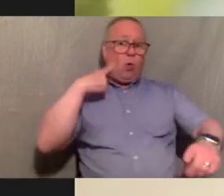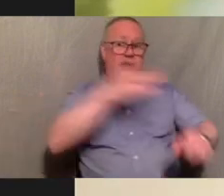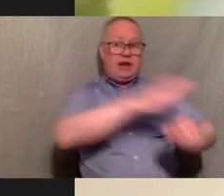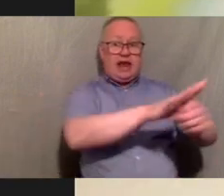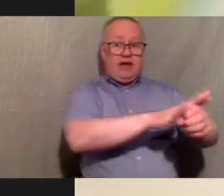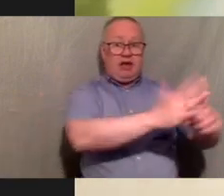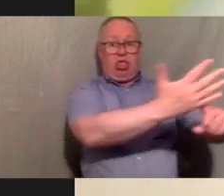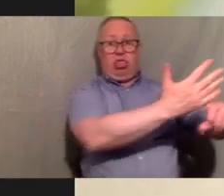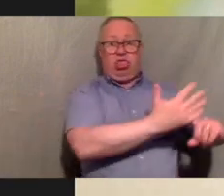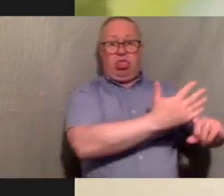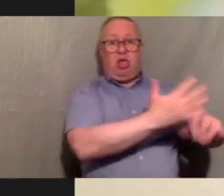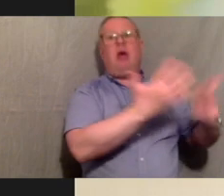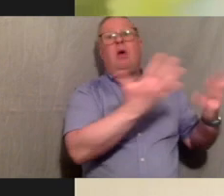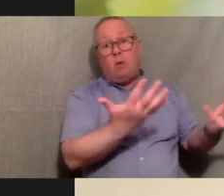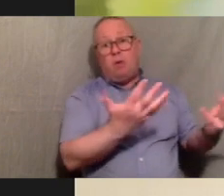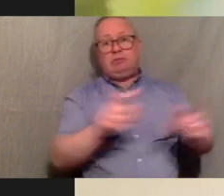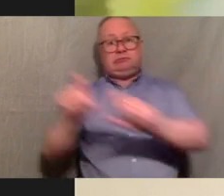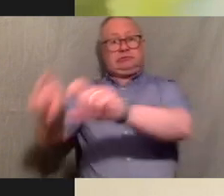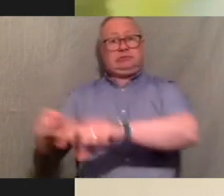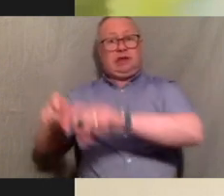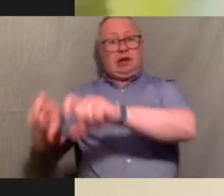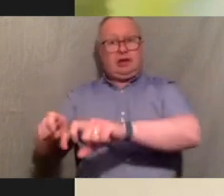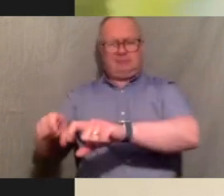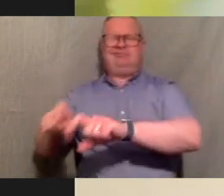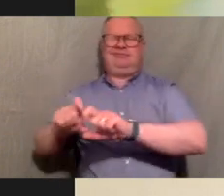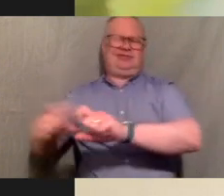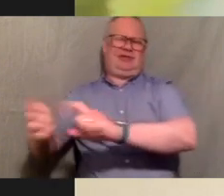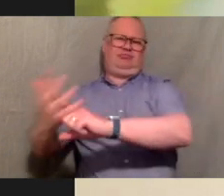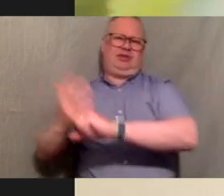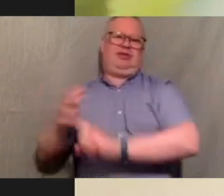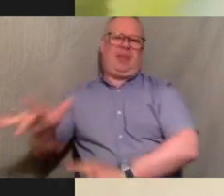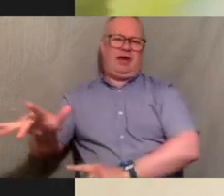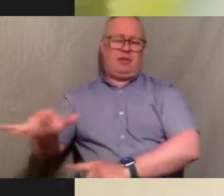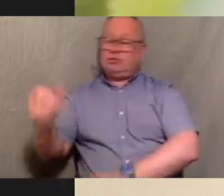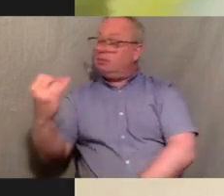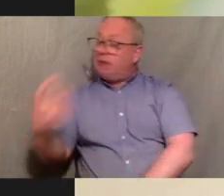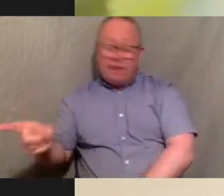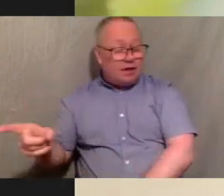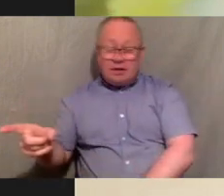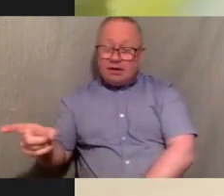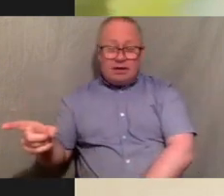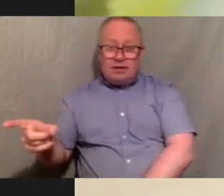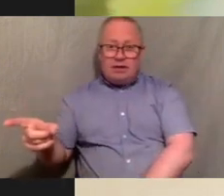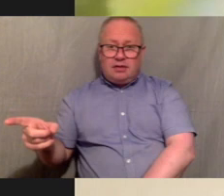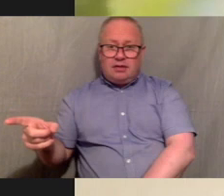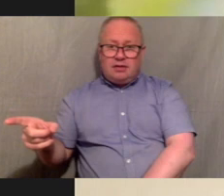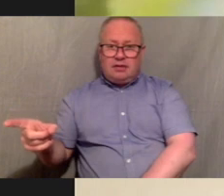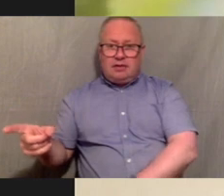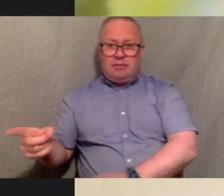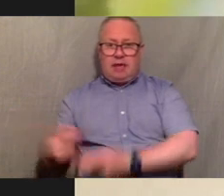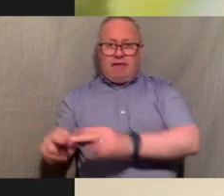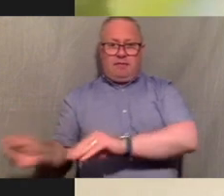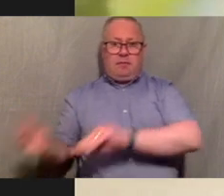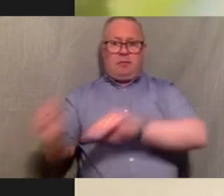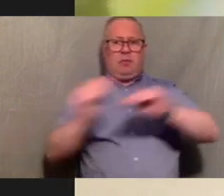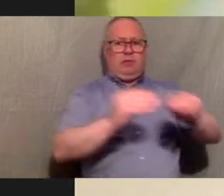kind of be with people i know even though there is prejudice is there but it's not as bad and it's not as rife as what it would be in like a higher end